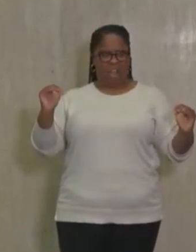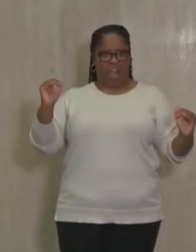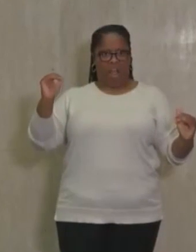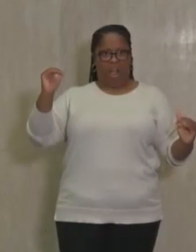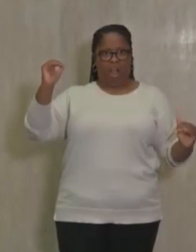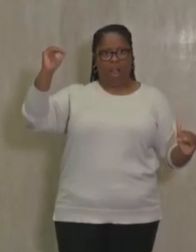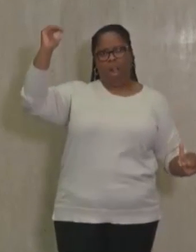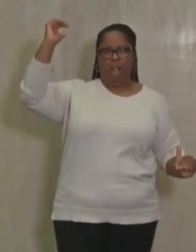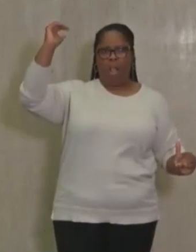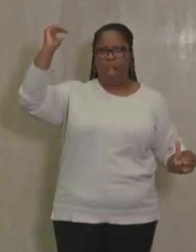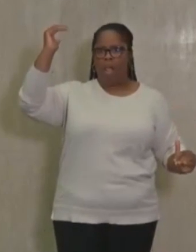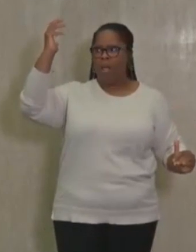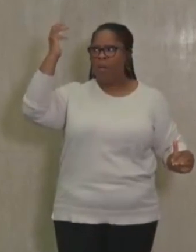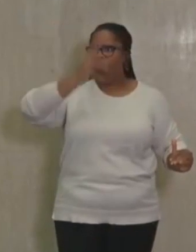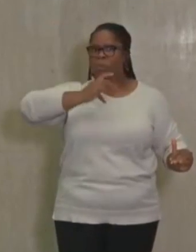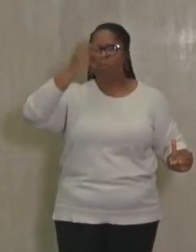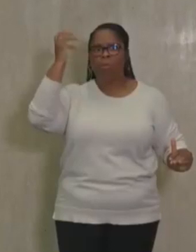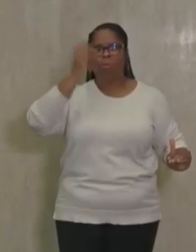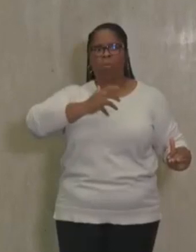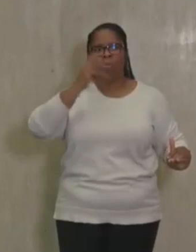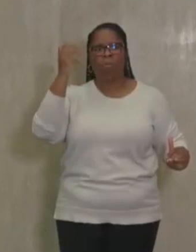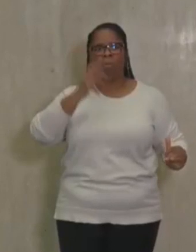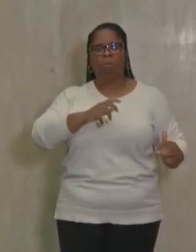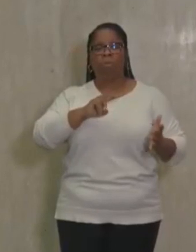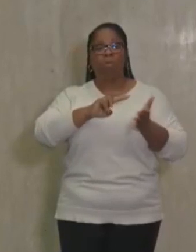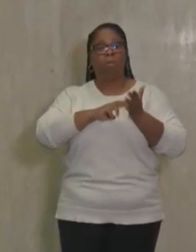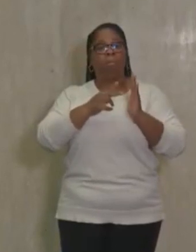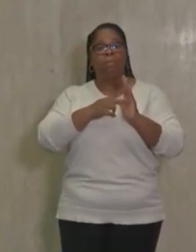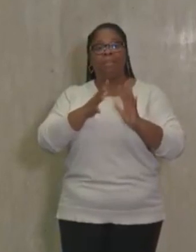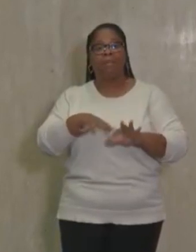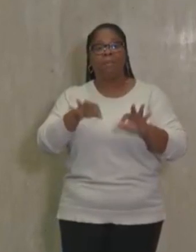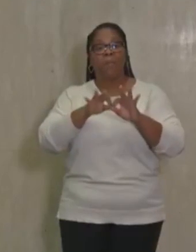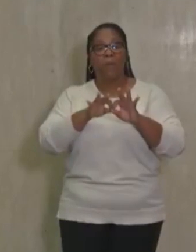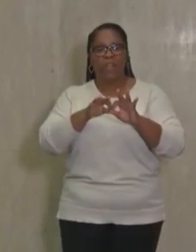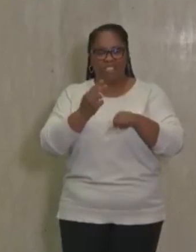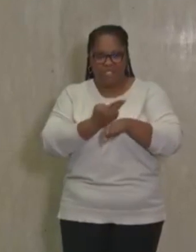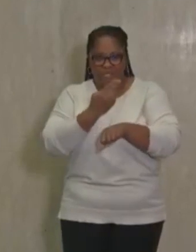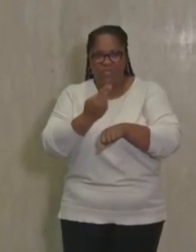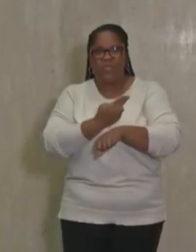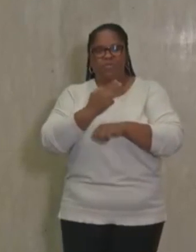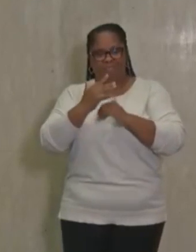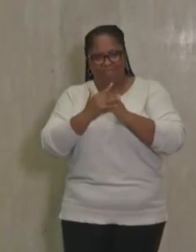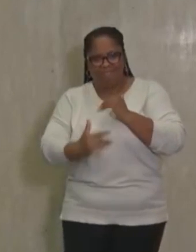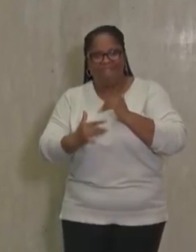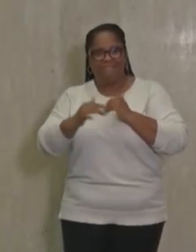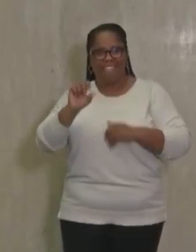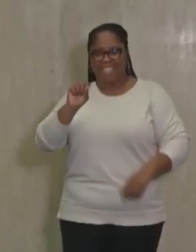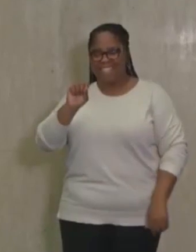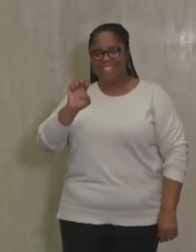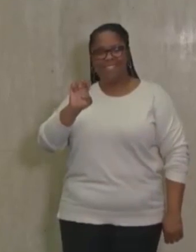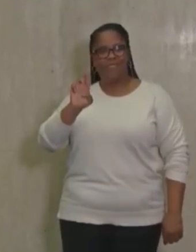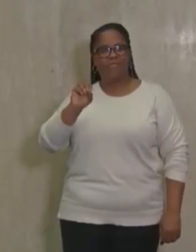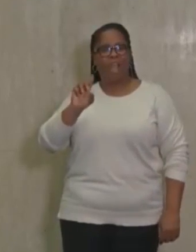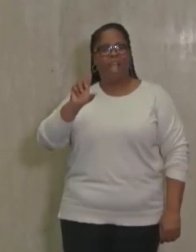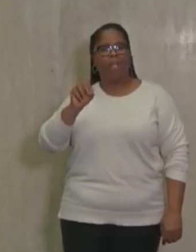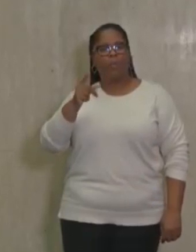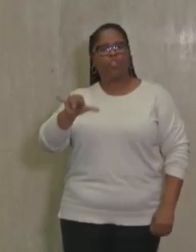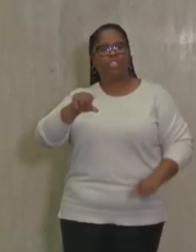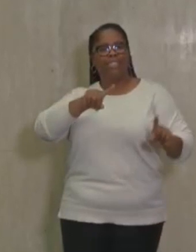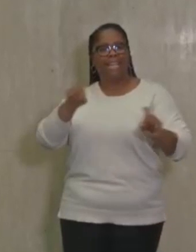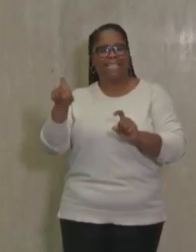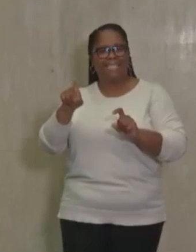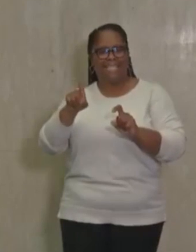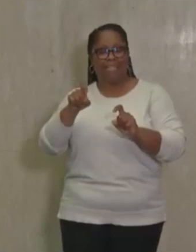cases. So this highlights the importance of using serology testing to continue to monitor this disease.